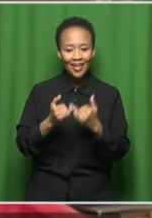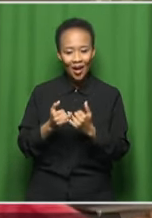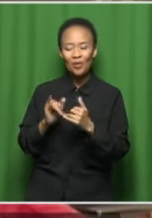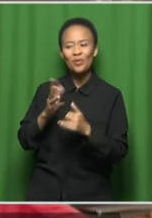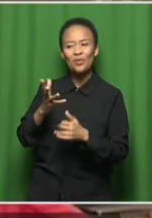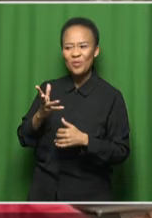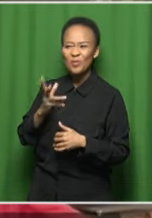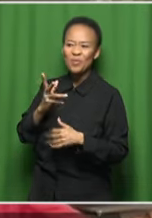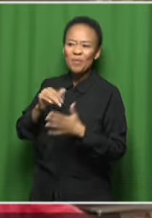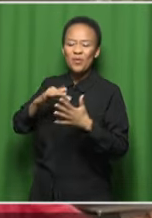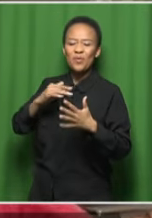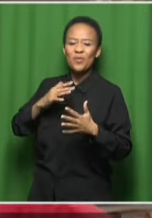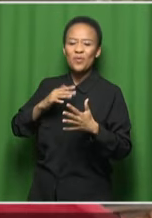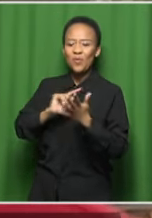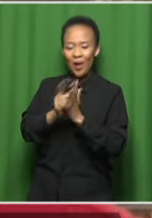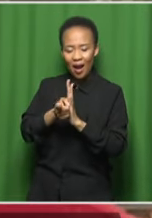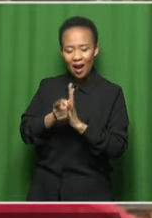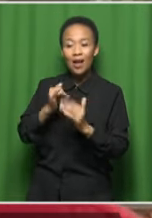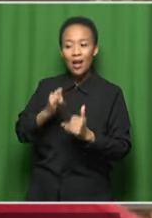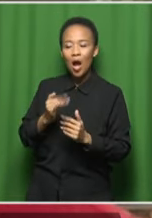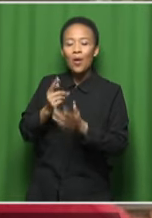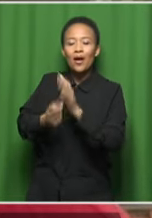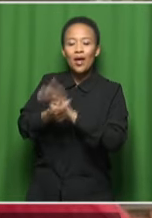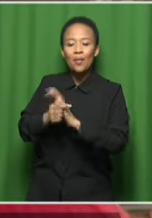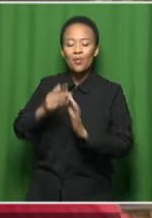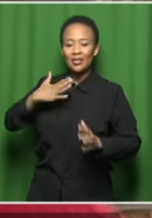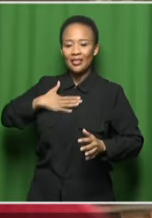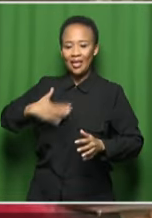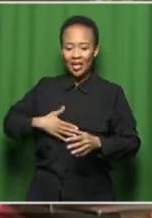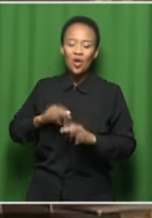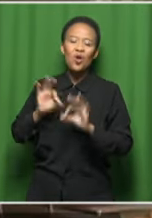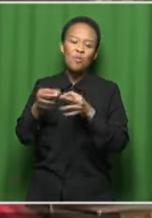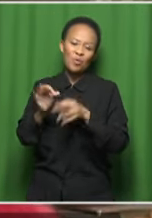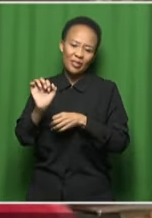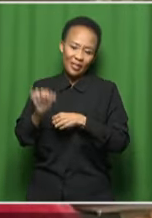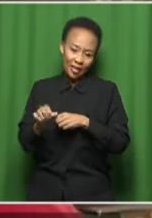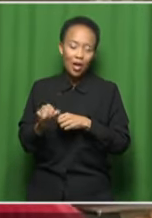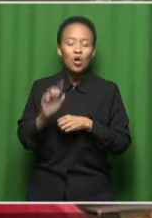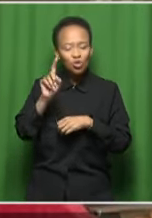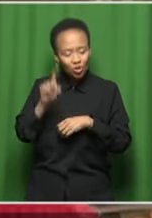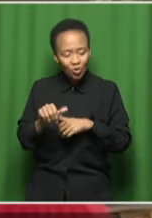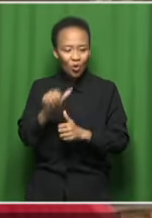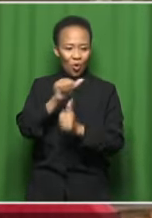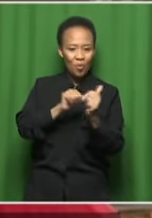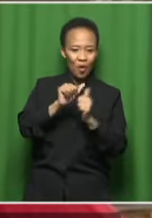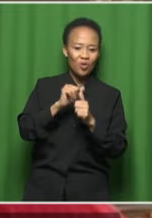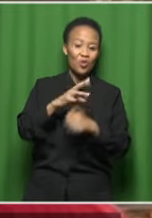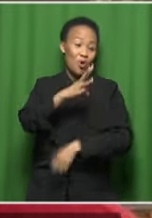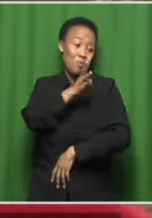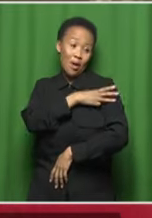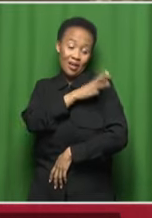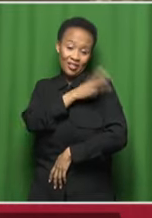So I think perhaps take that back to your managers. But to go on to talking-19... know they're watching.